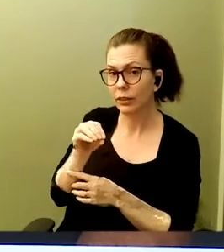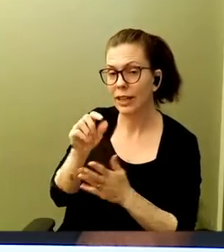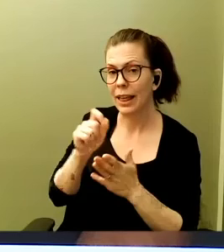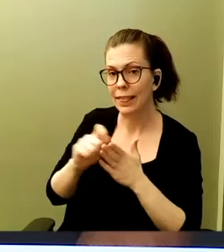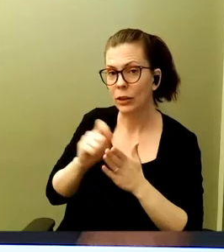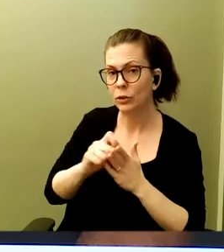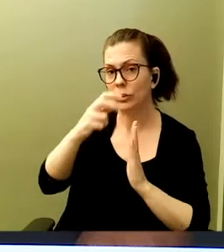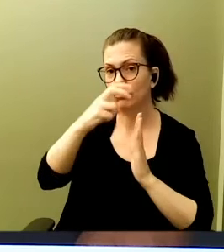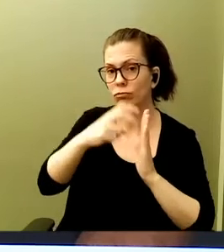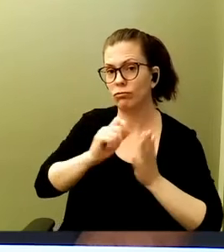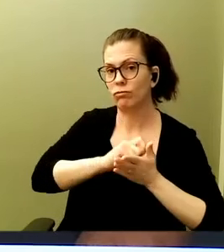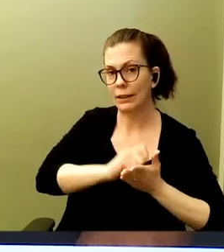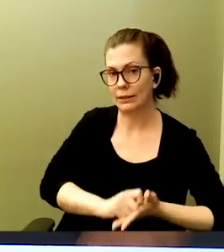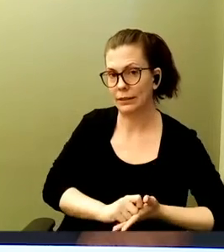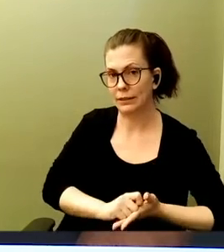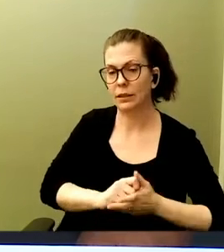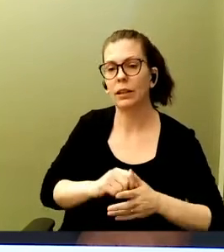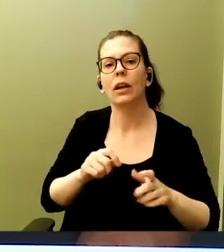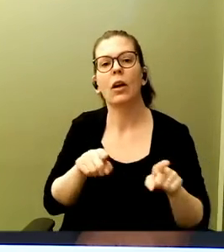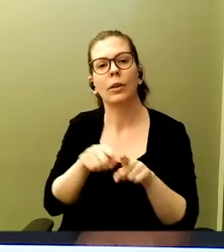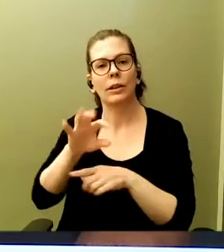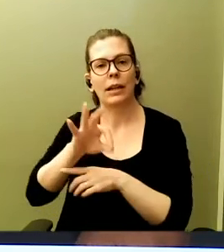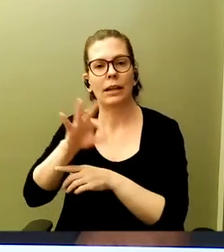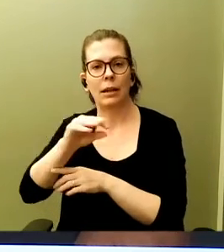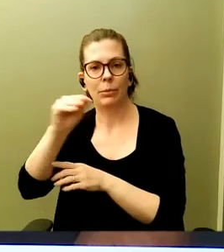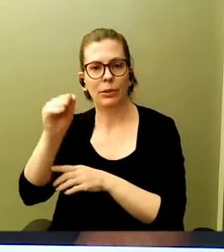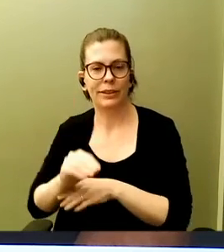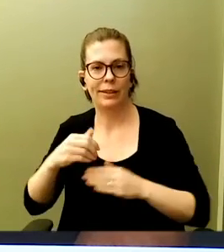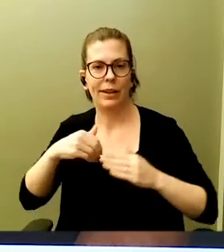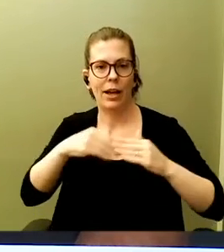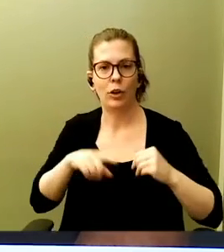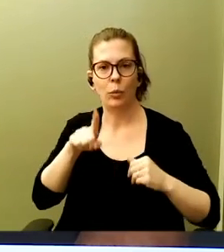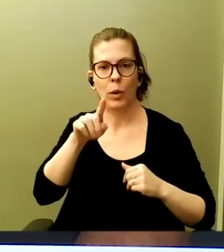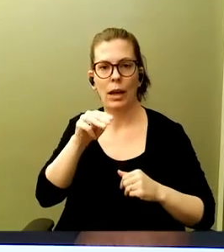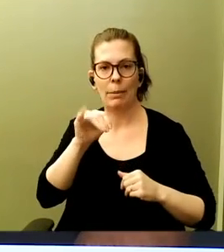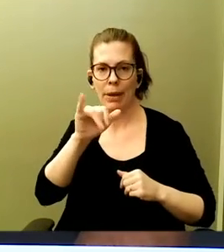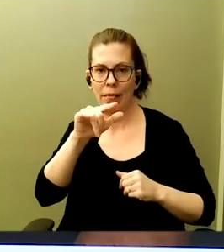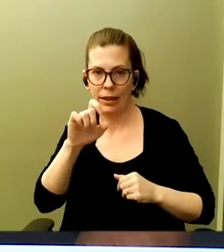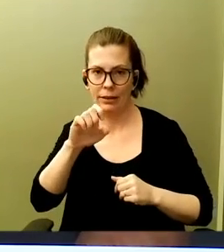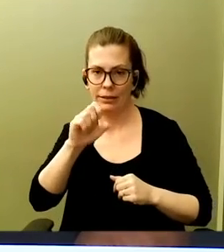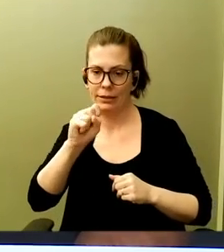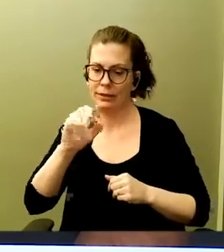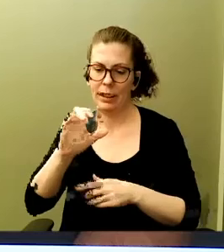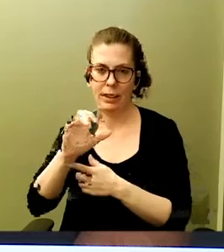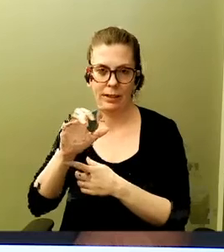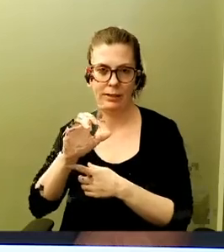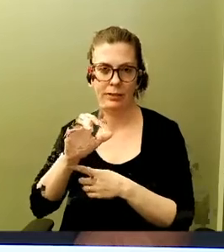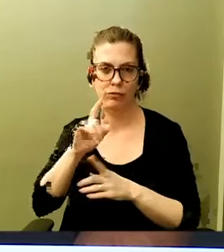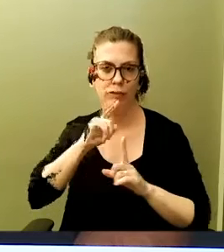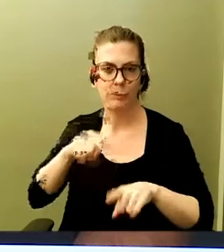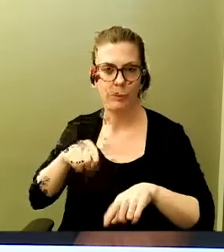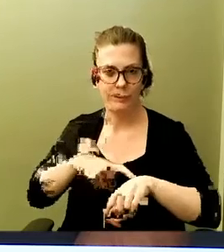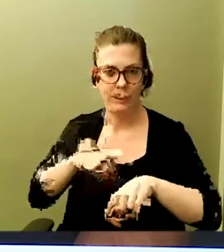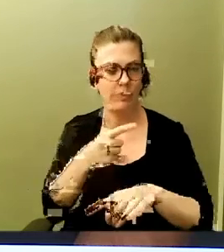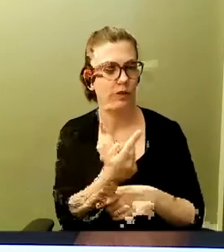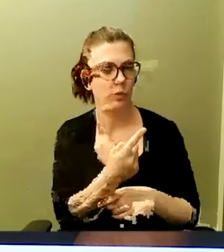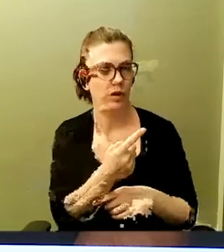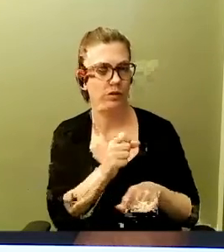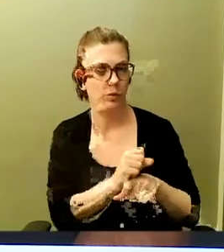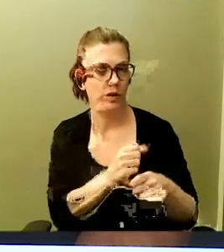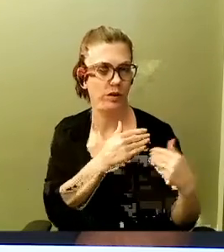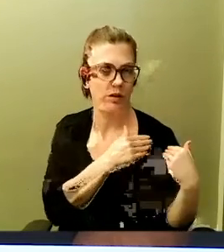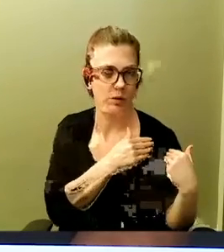also 99% of them under one millisecond response time. Now that was one workload. The second, and it's only with 20